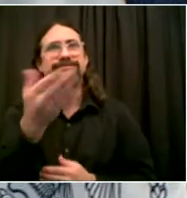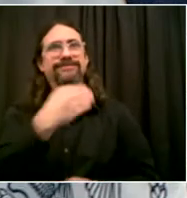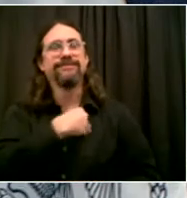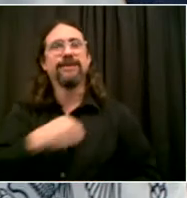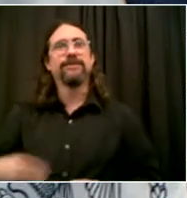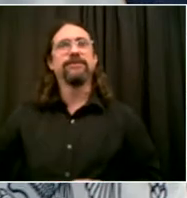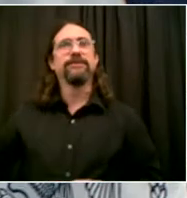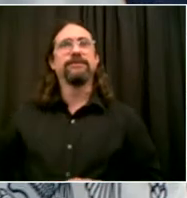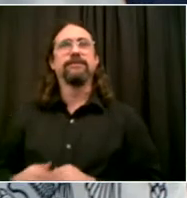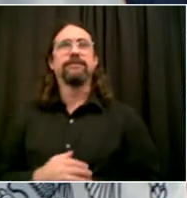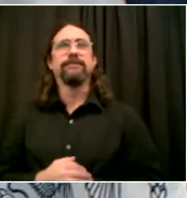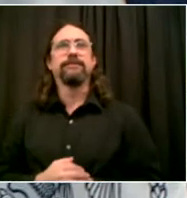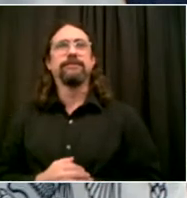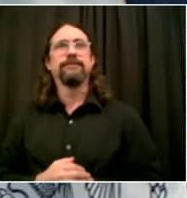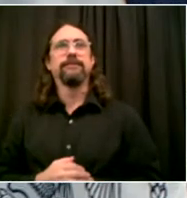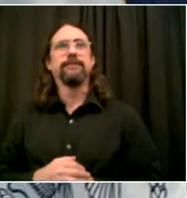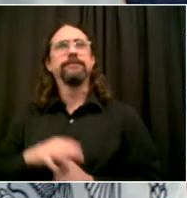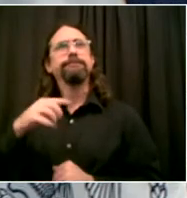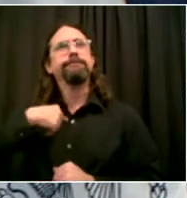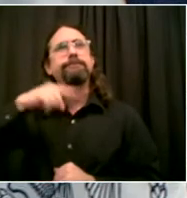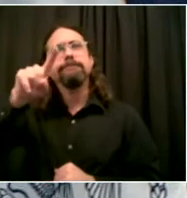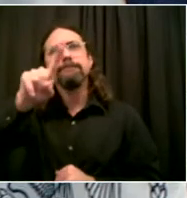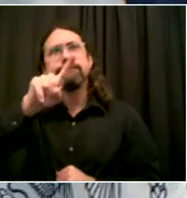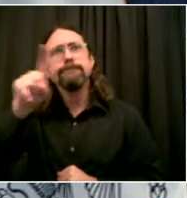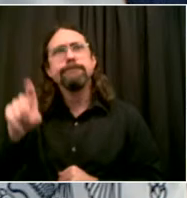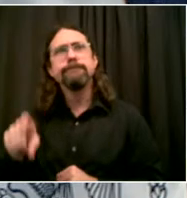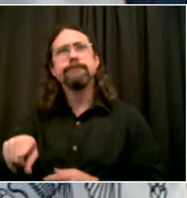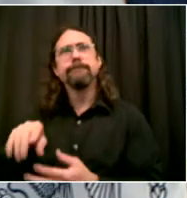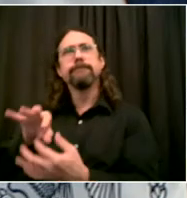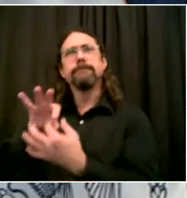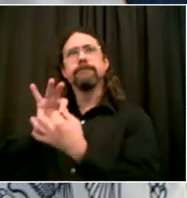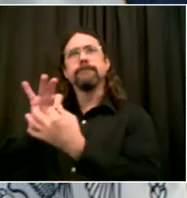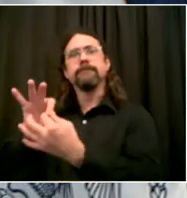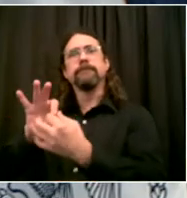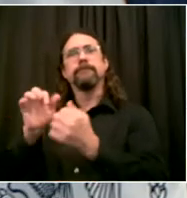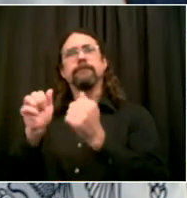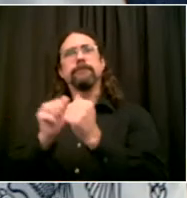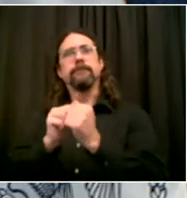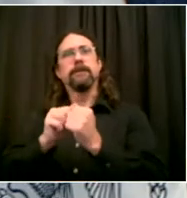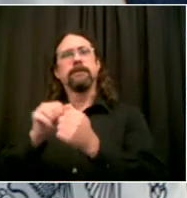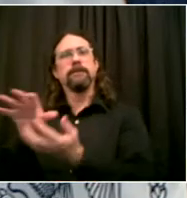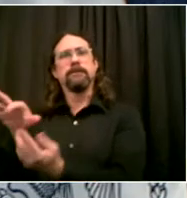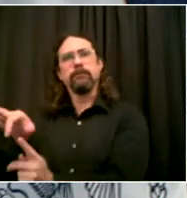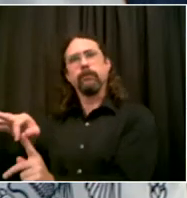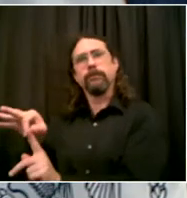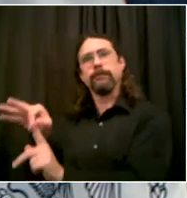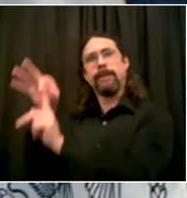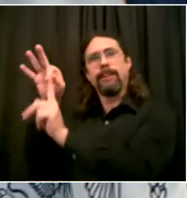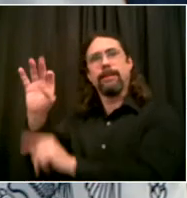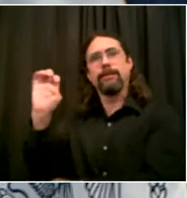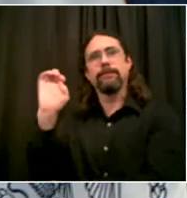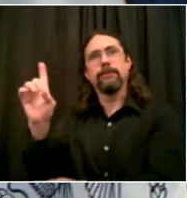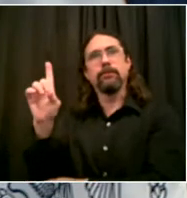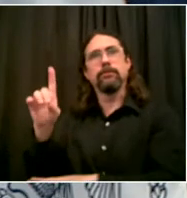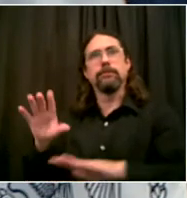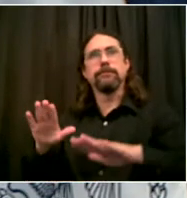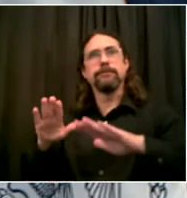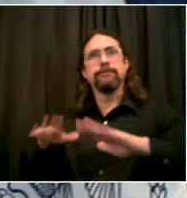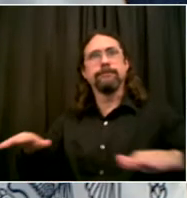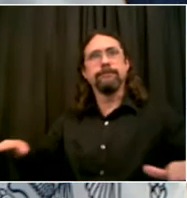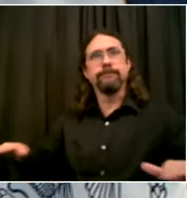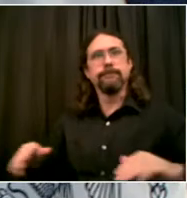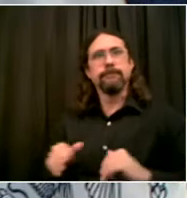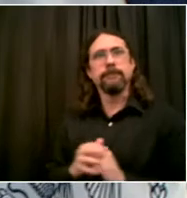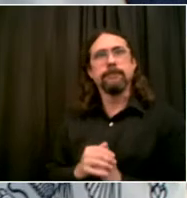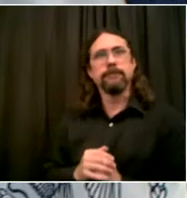shutdown in the red zones. Parents say that the children are regressing every day. I have a cousin who's a special needs child and he